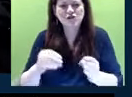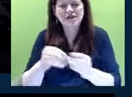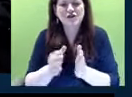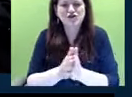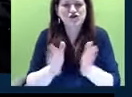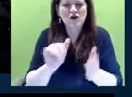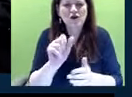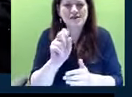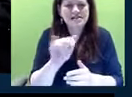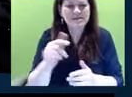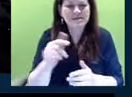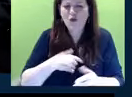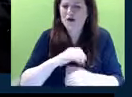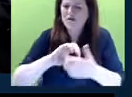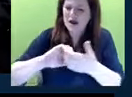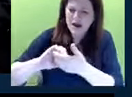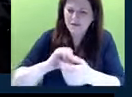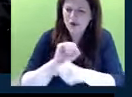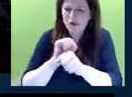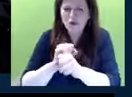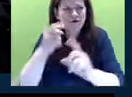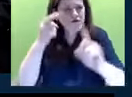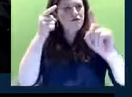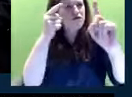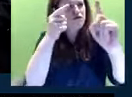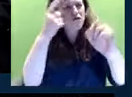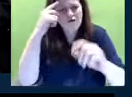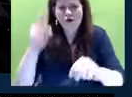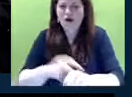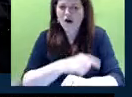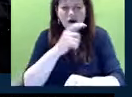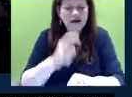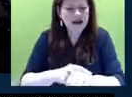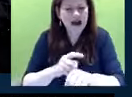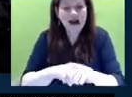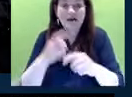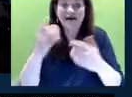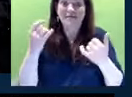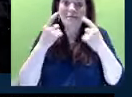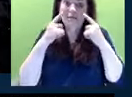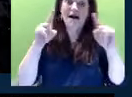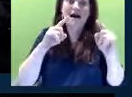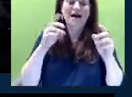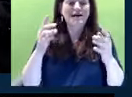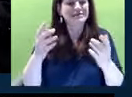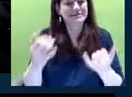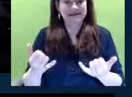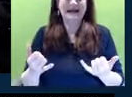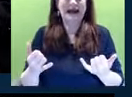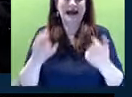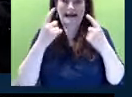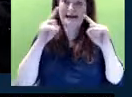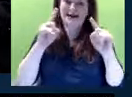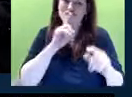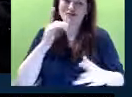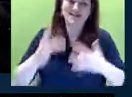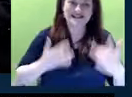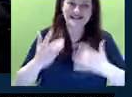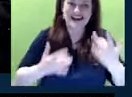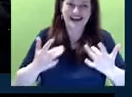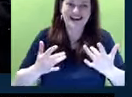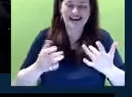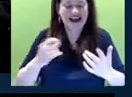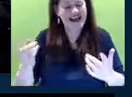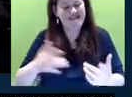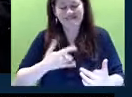collaborated and worked towards this for some time and to finally be able to announce it today is incredibly exciting and it brings me